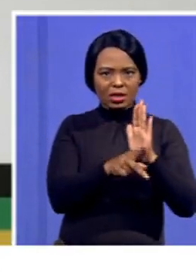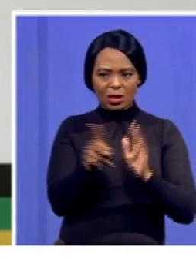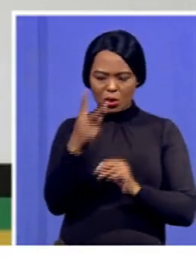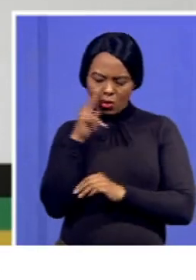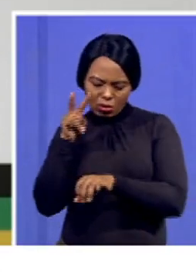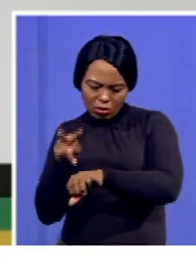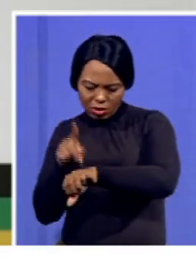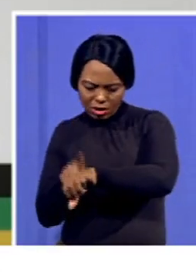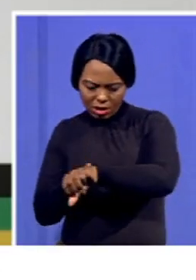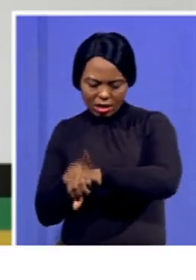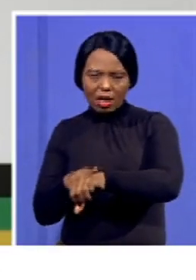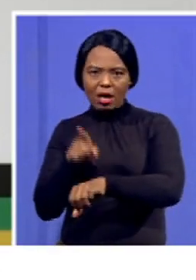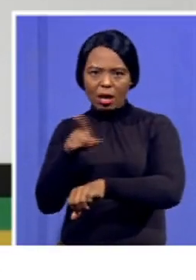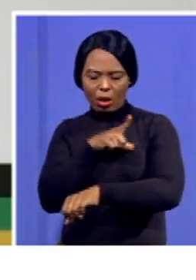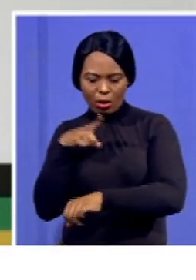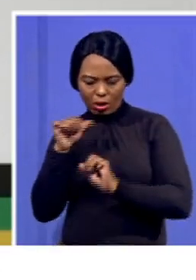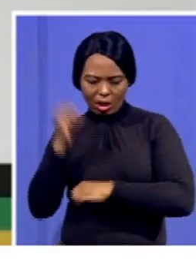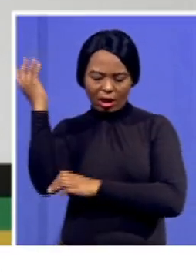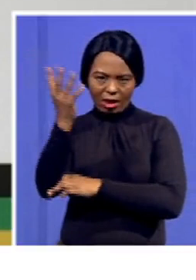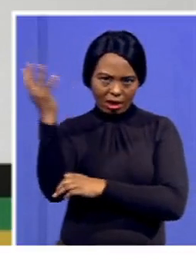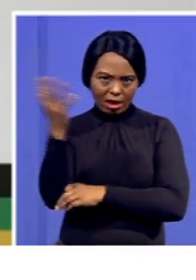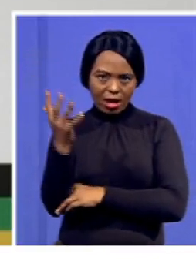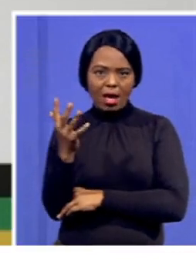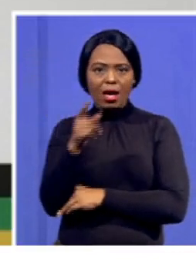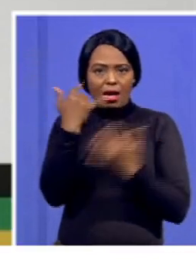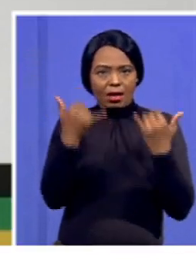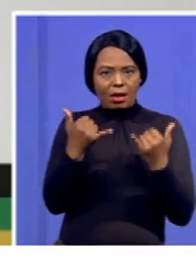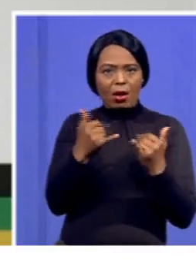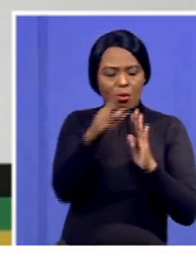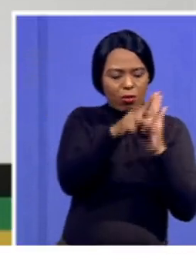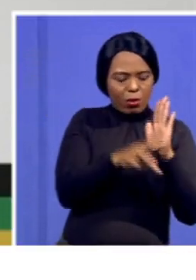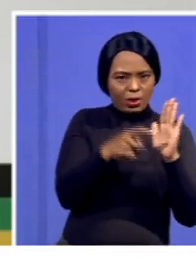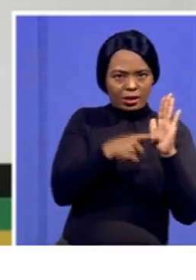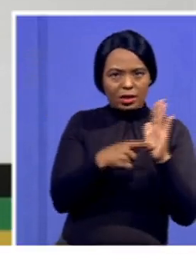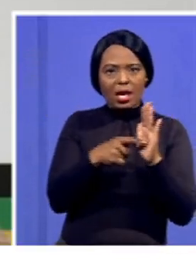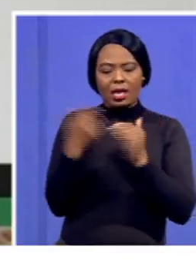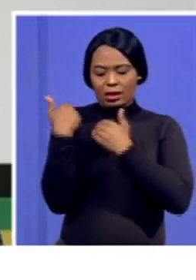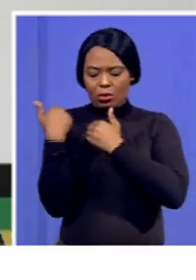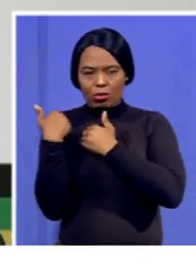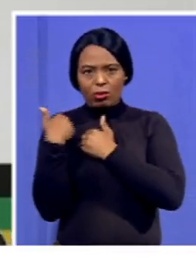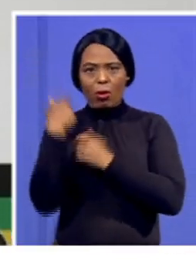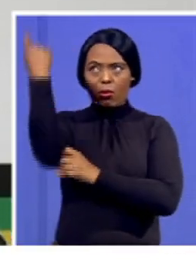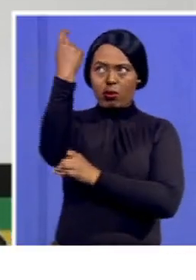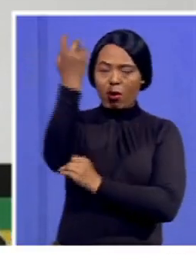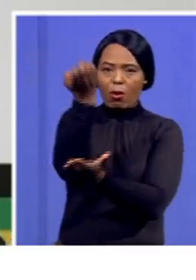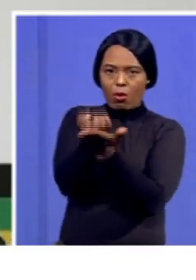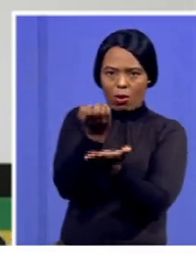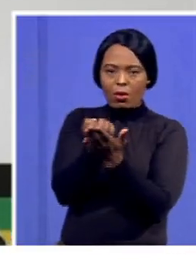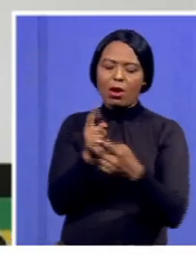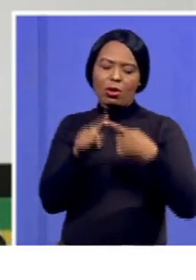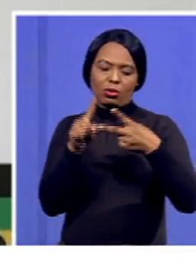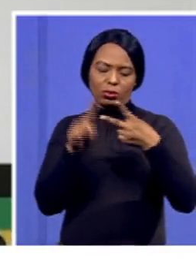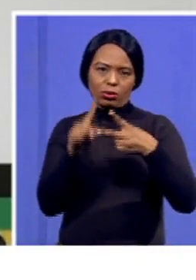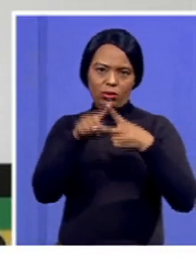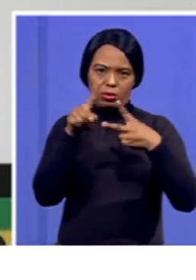your watch. I've taken long. Land reform, agricultural policy for security and rural economy. I'll just highlight two areas because they are